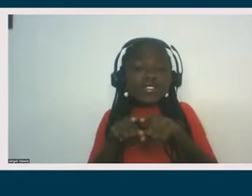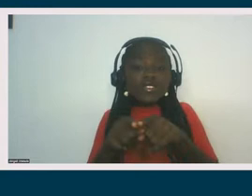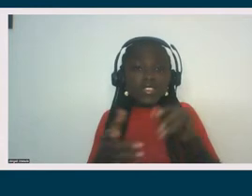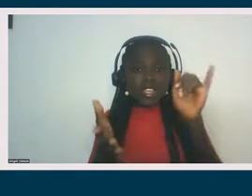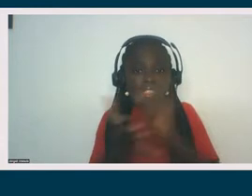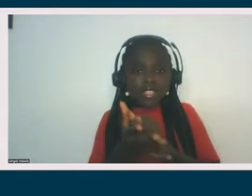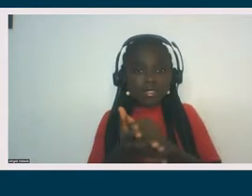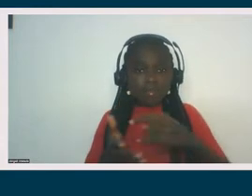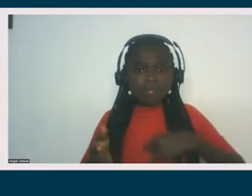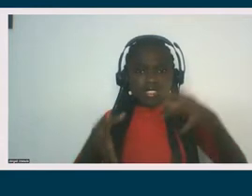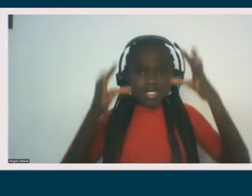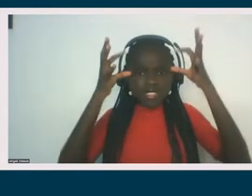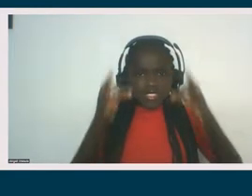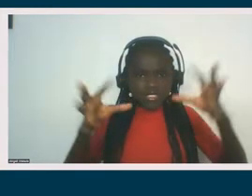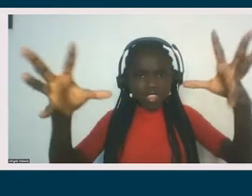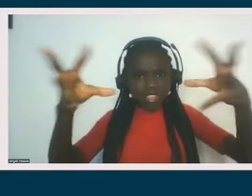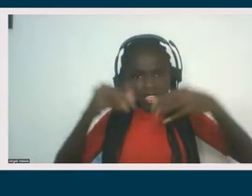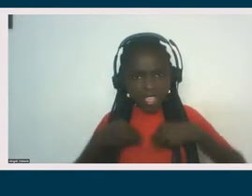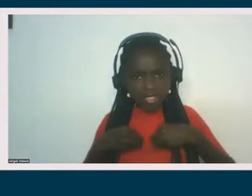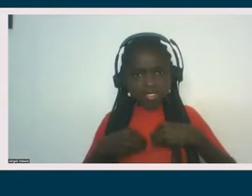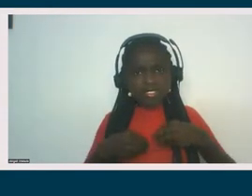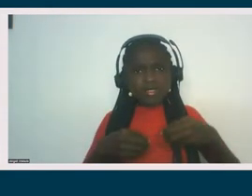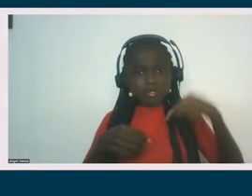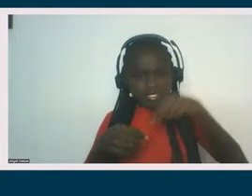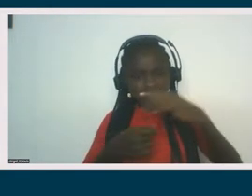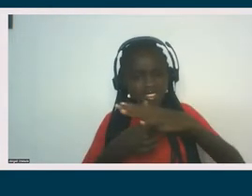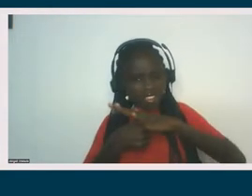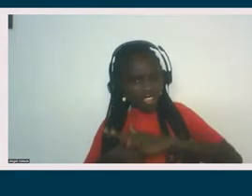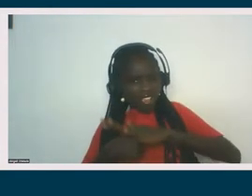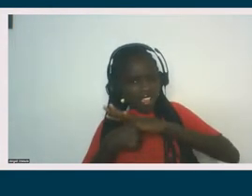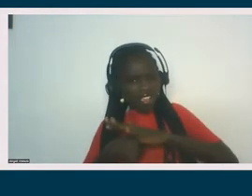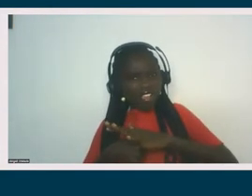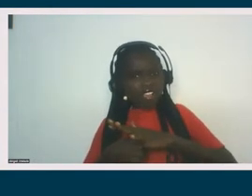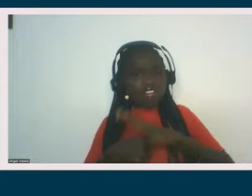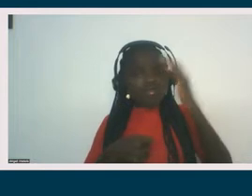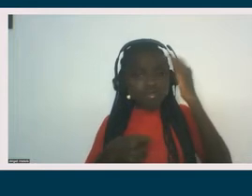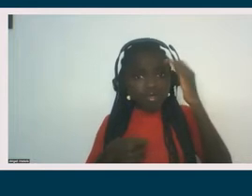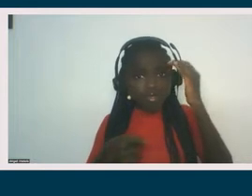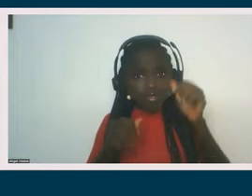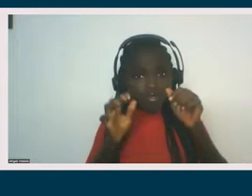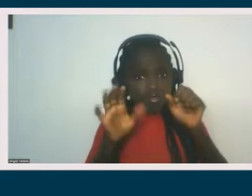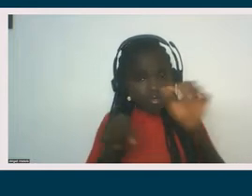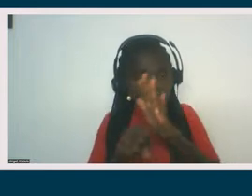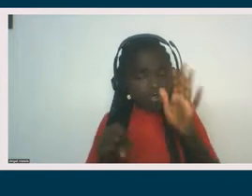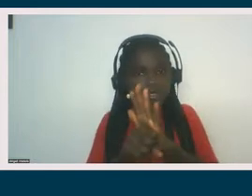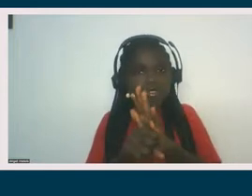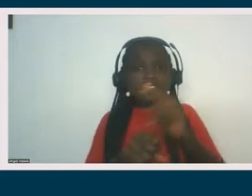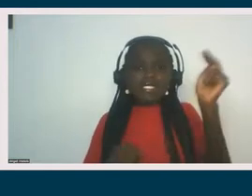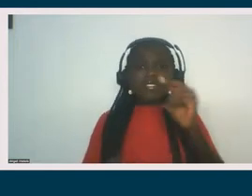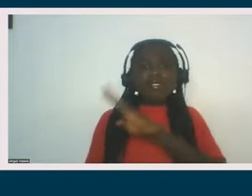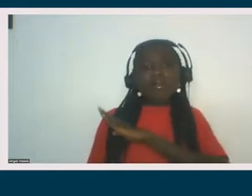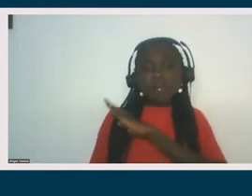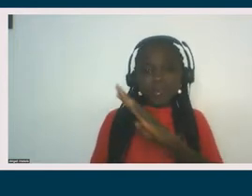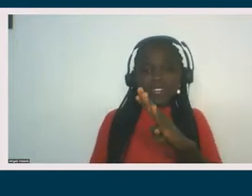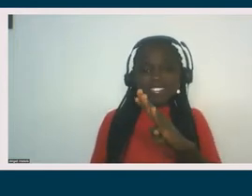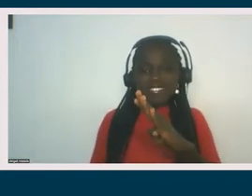courage to name it and set up, set it as a president. Well, actually, we're not going to do that anymore. I'm good. No, thank